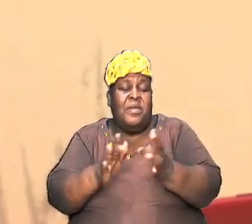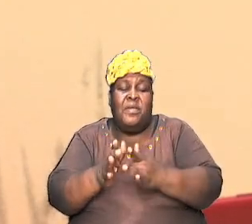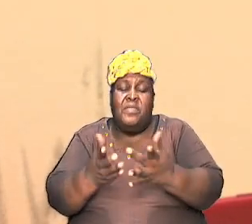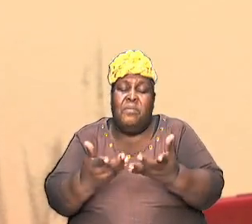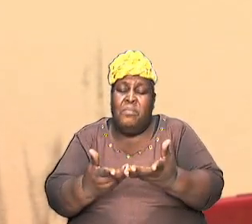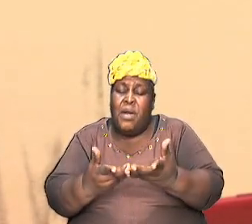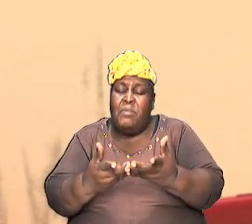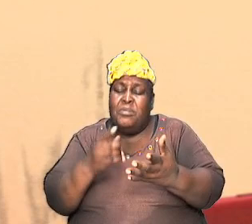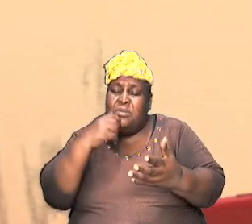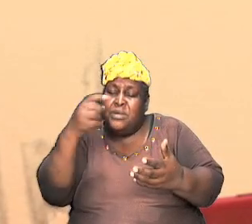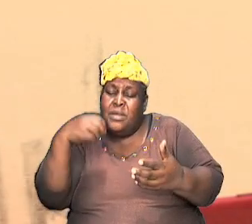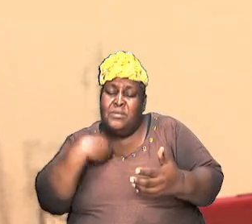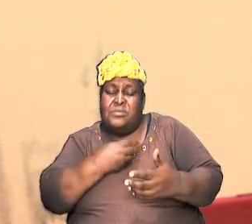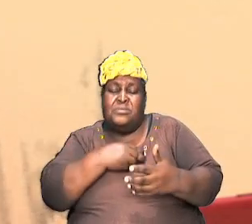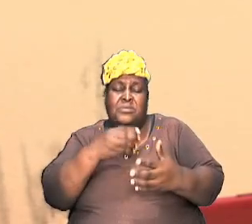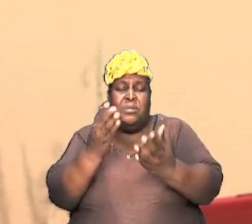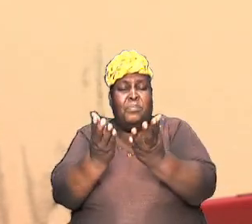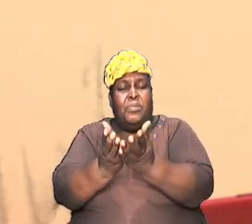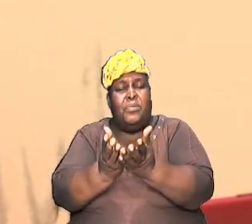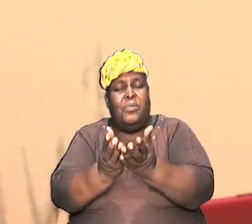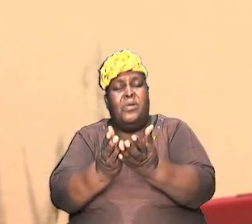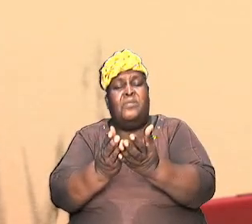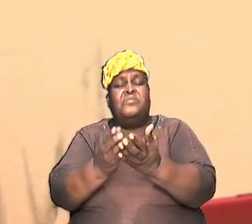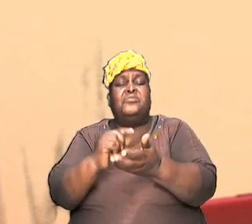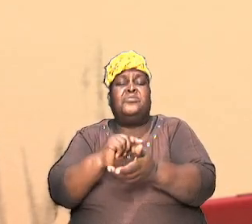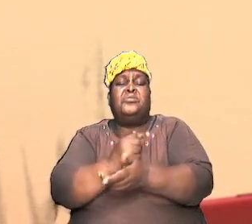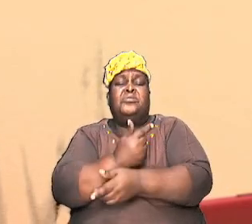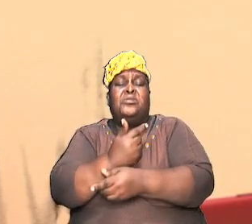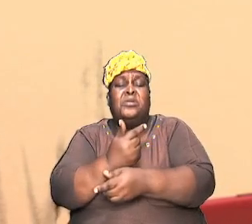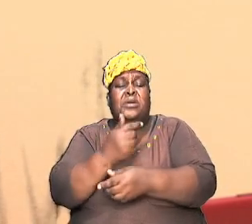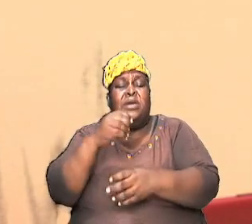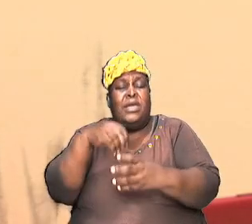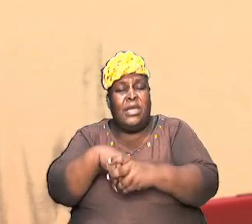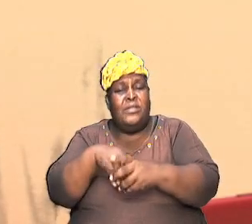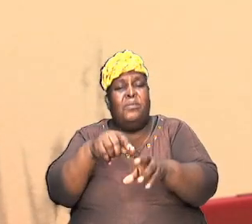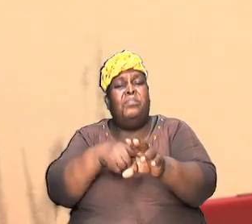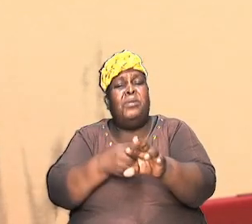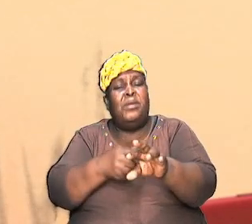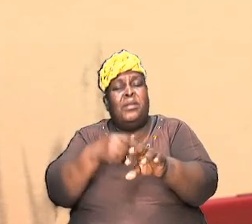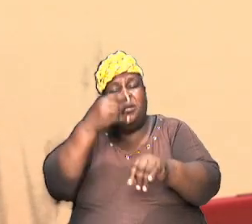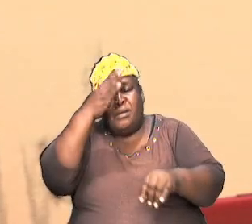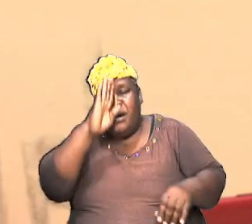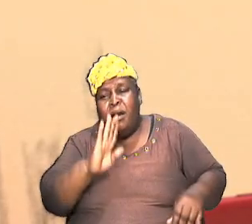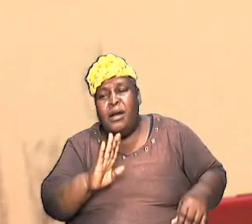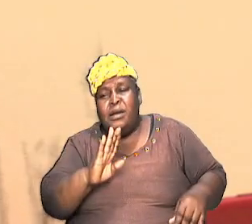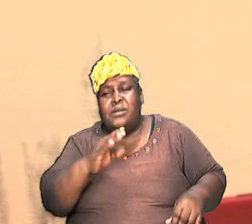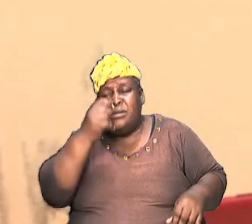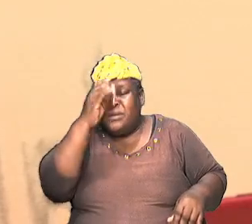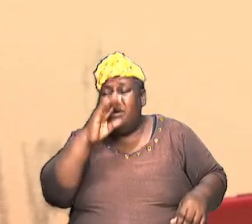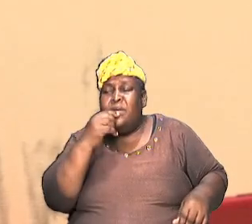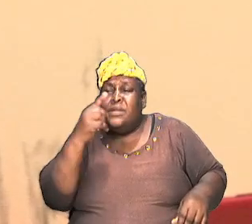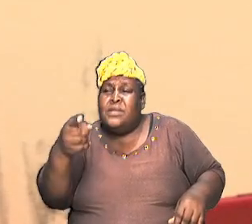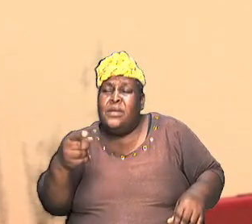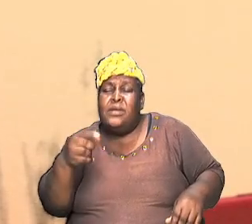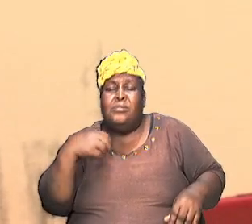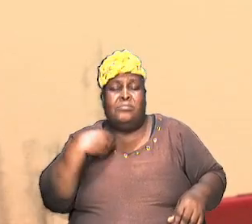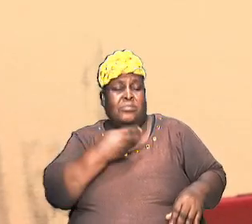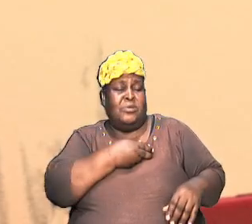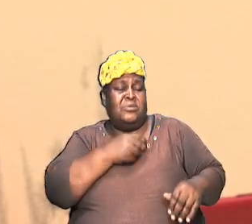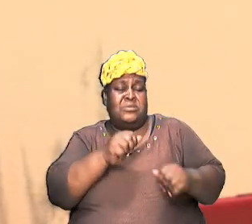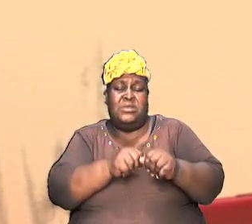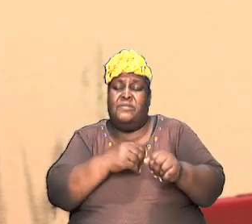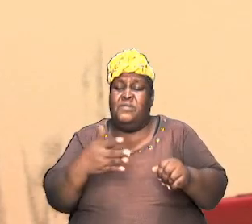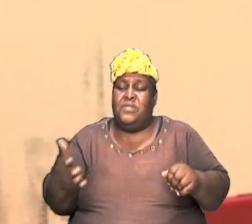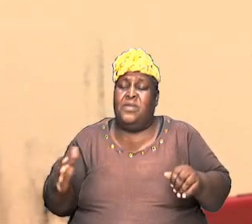is that in the beginning, God, he told us everything as to how it